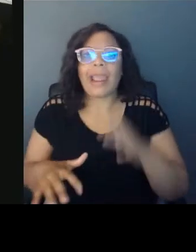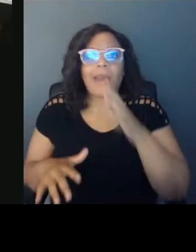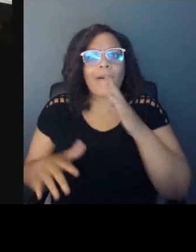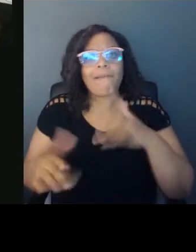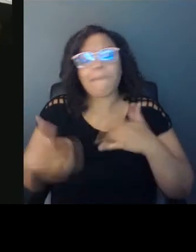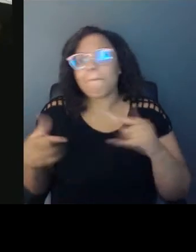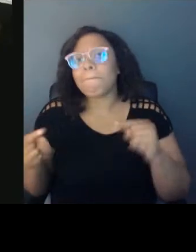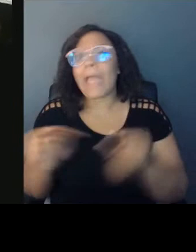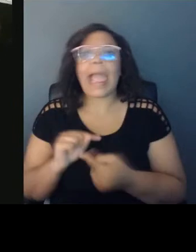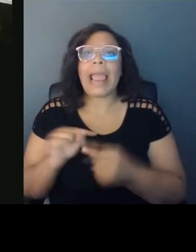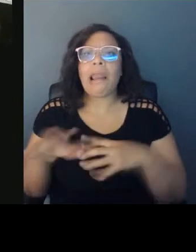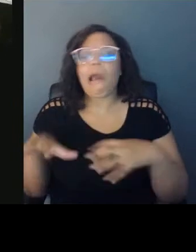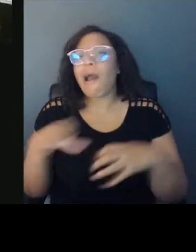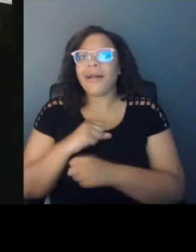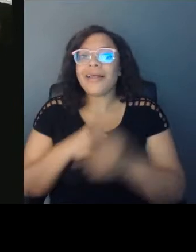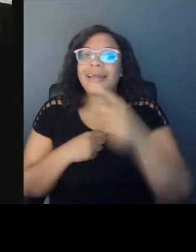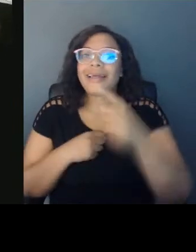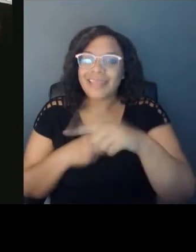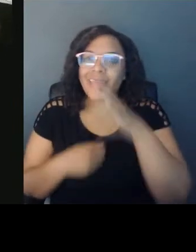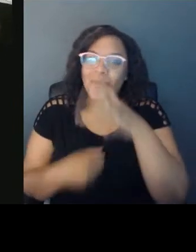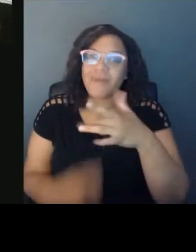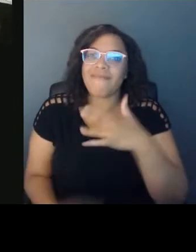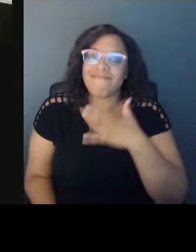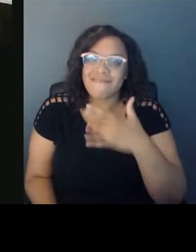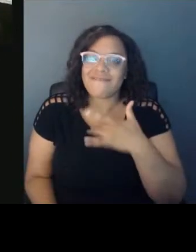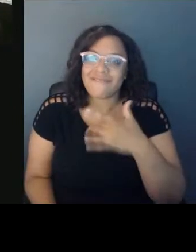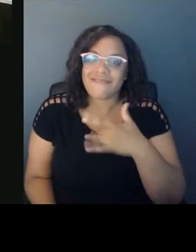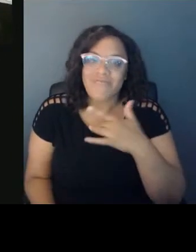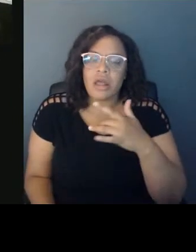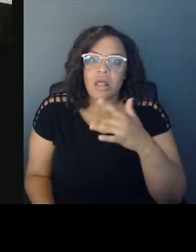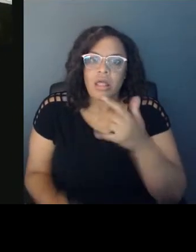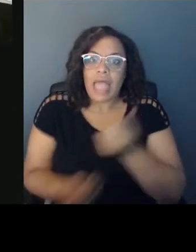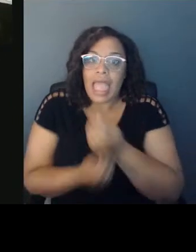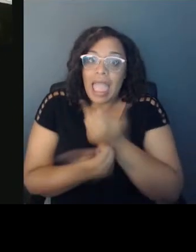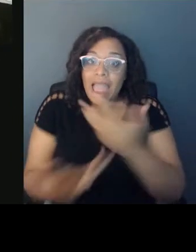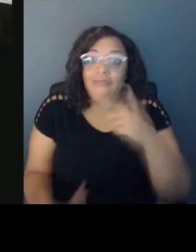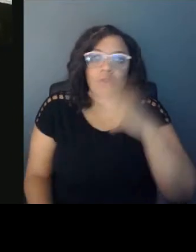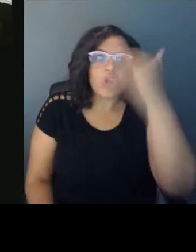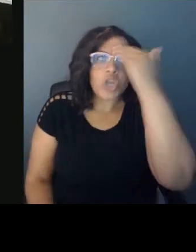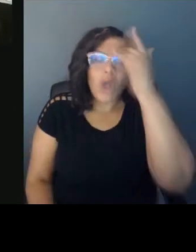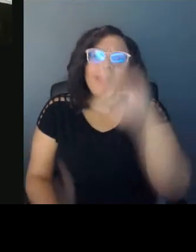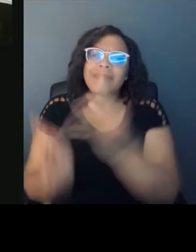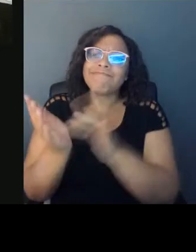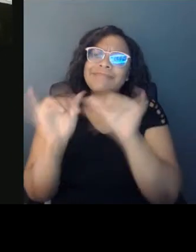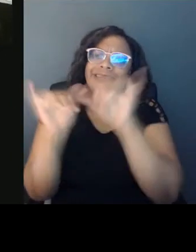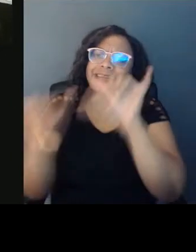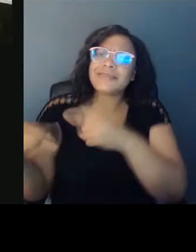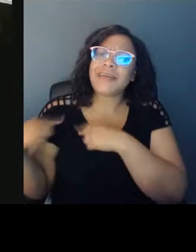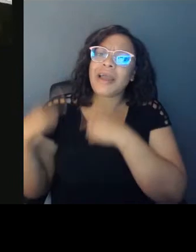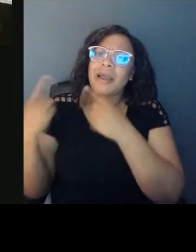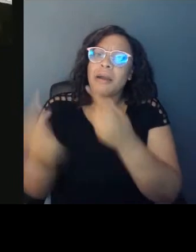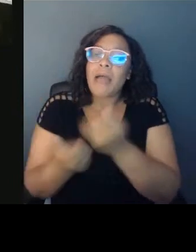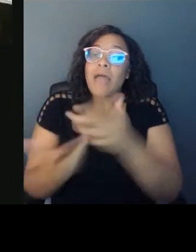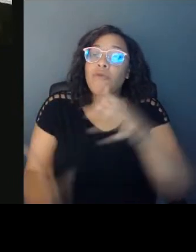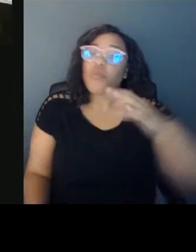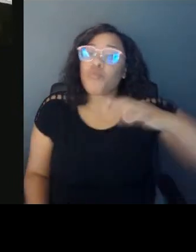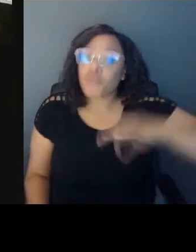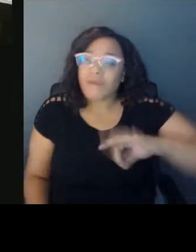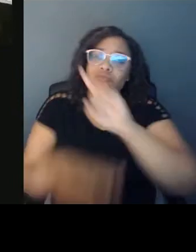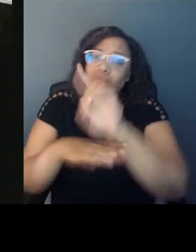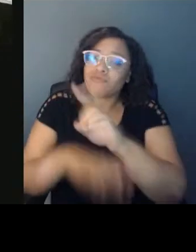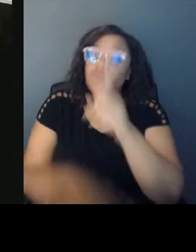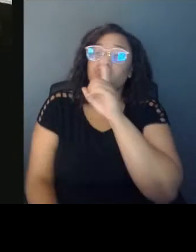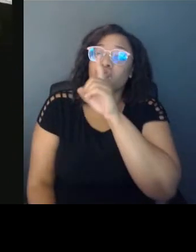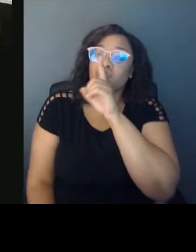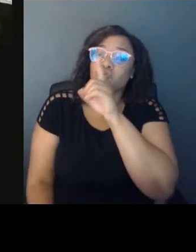cause them to really call into question all the things that they have known to be true throughout their lives. All the privileges that they've been afforded